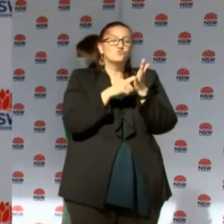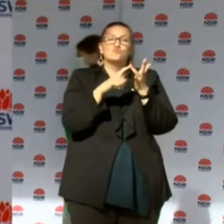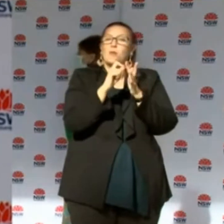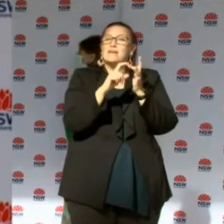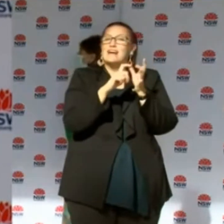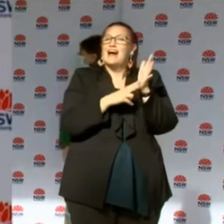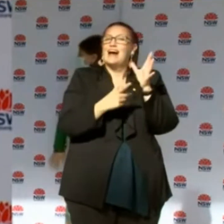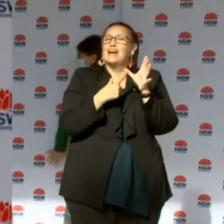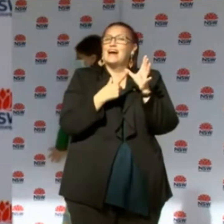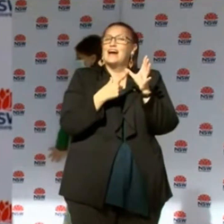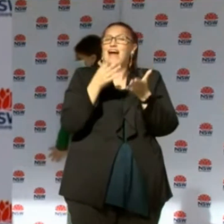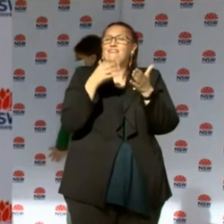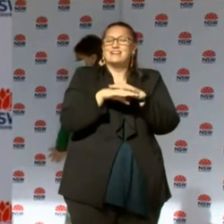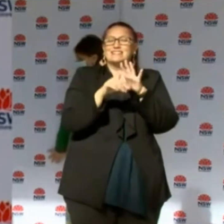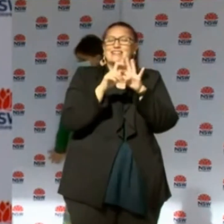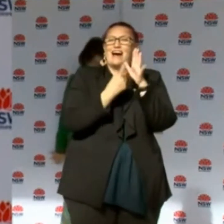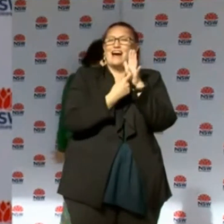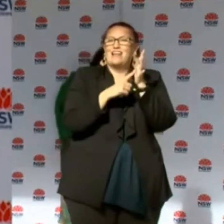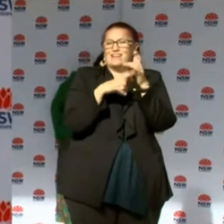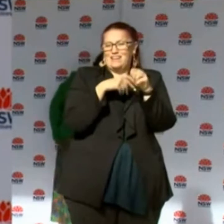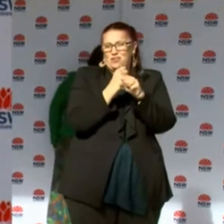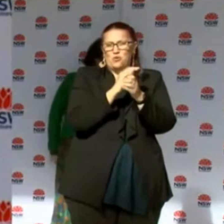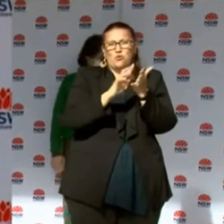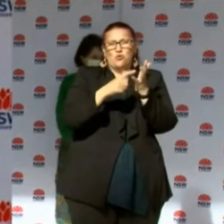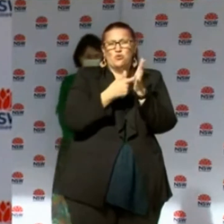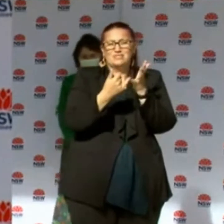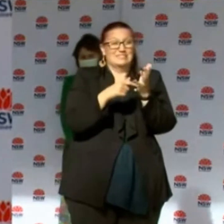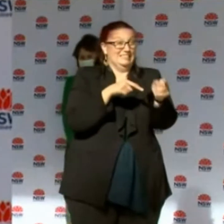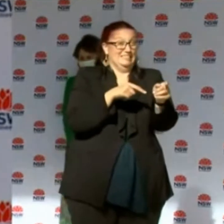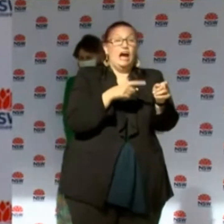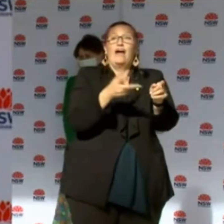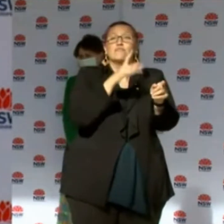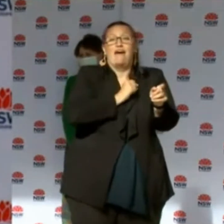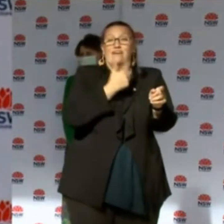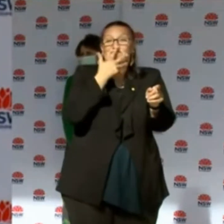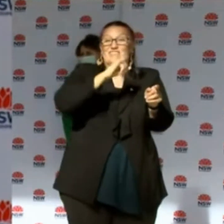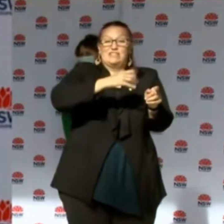in his 50s is linked to that exposure at the Tropicana Cafe.